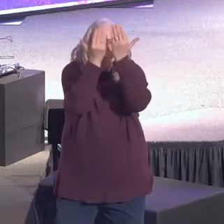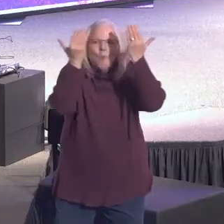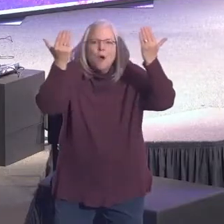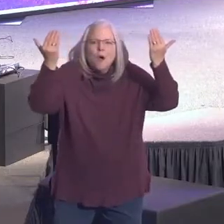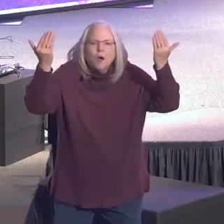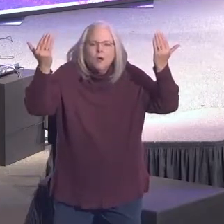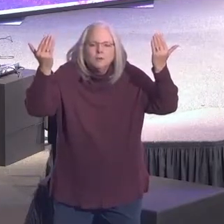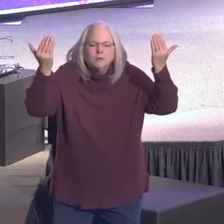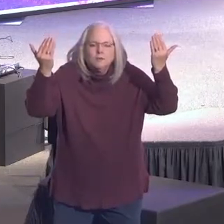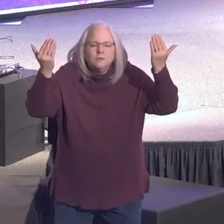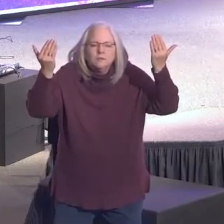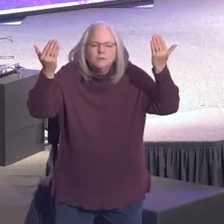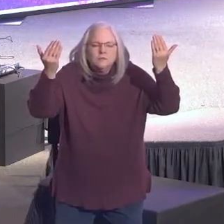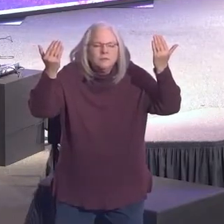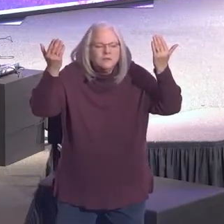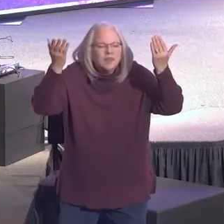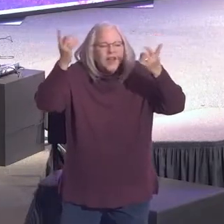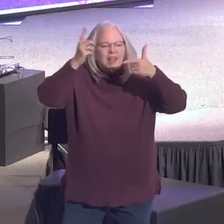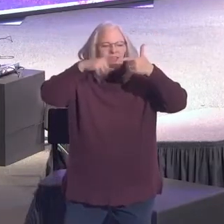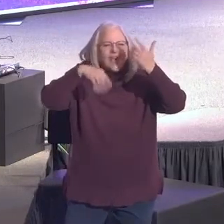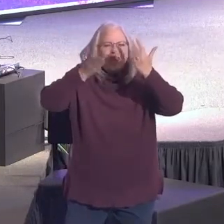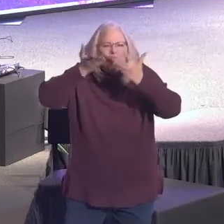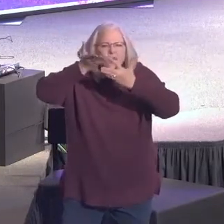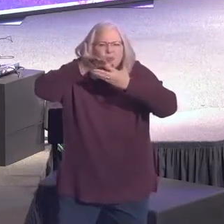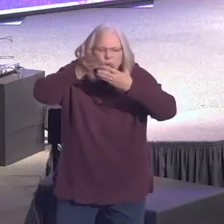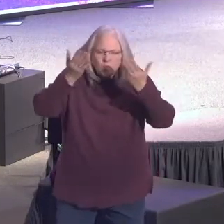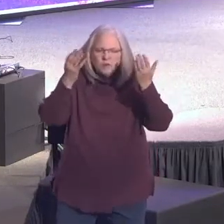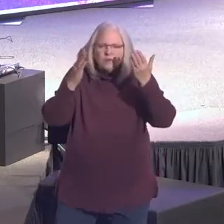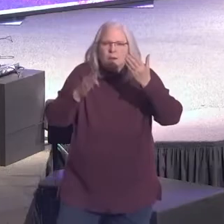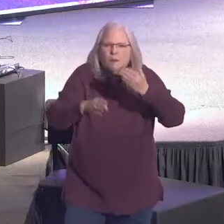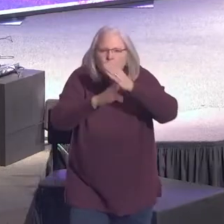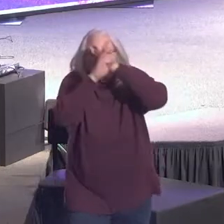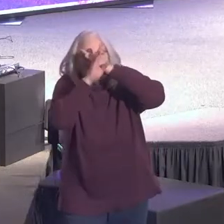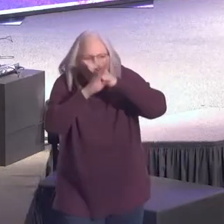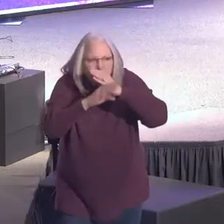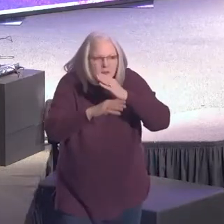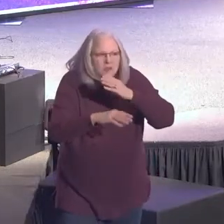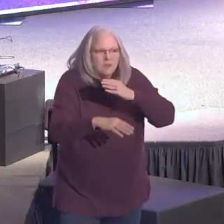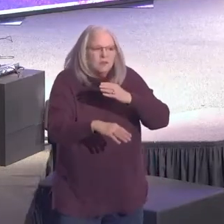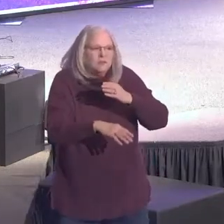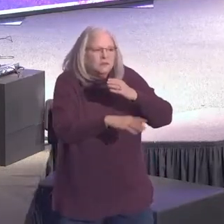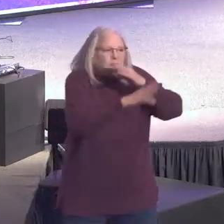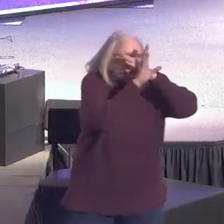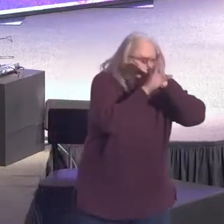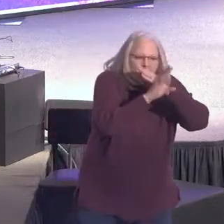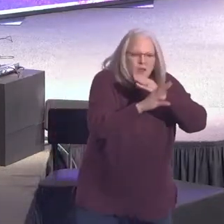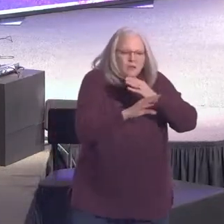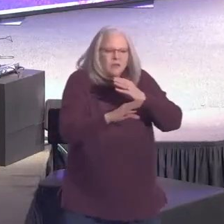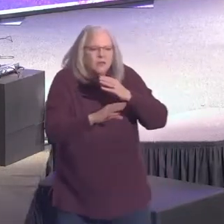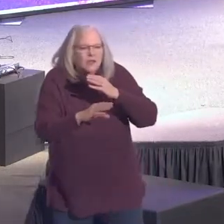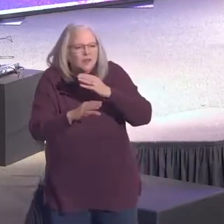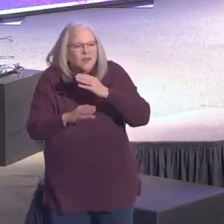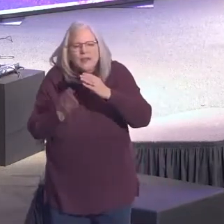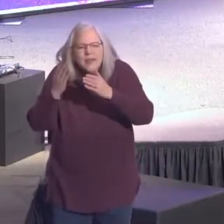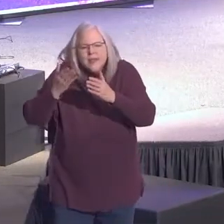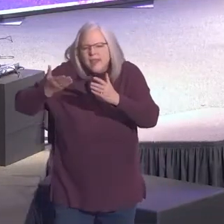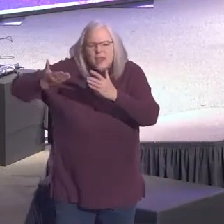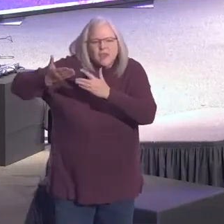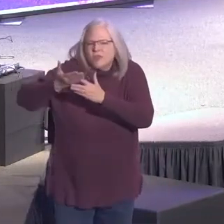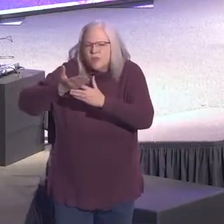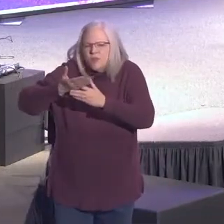You can't get through that force field to get to God. You can't get past